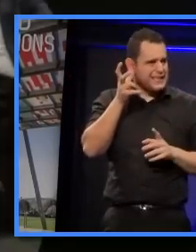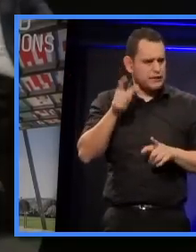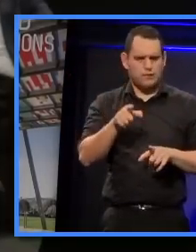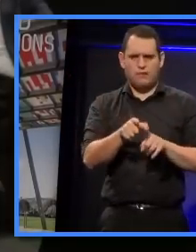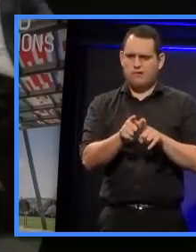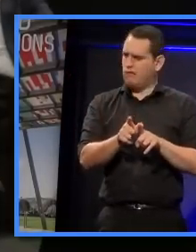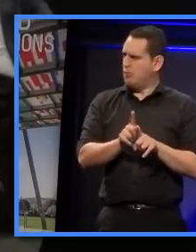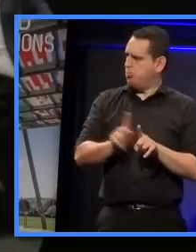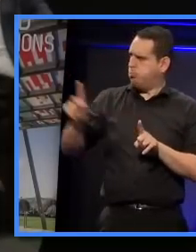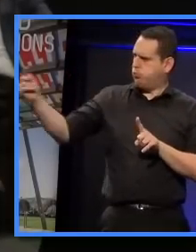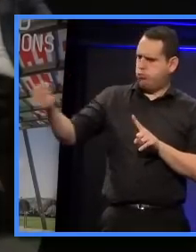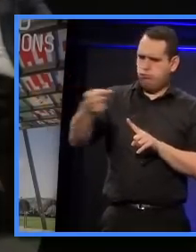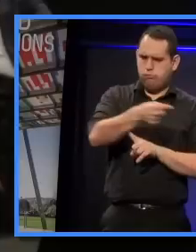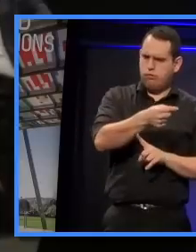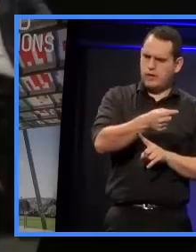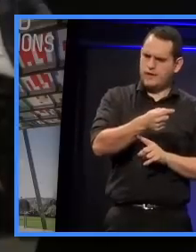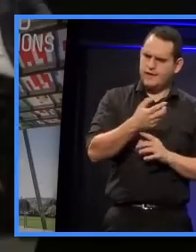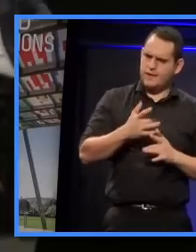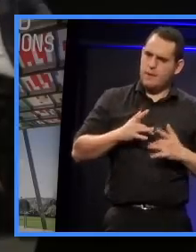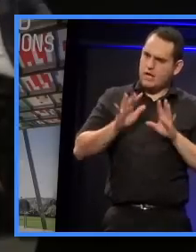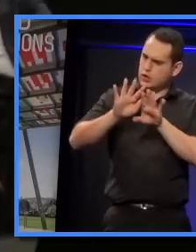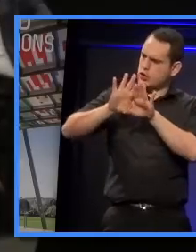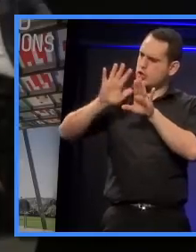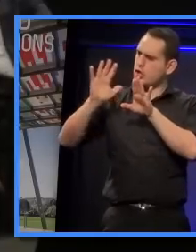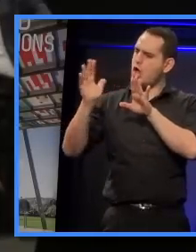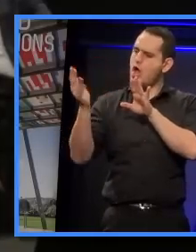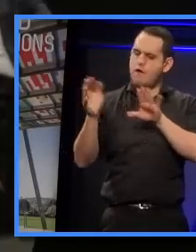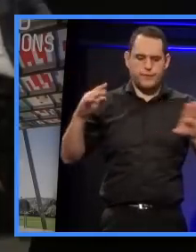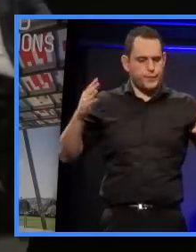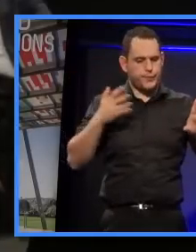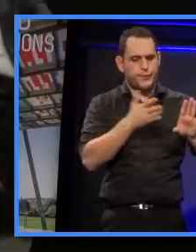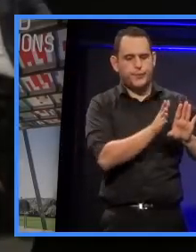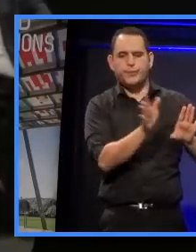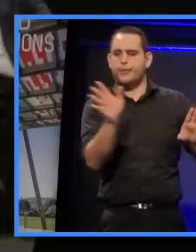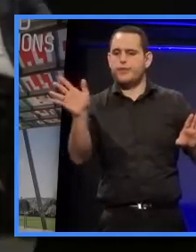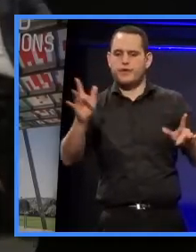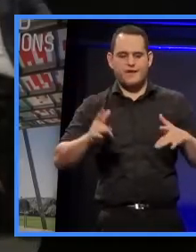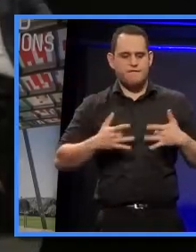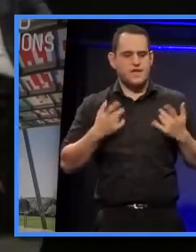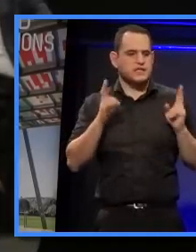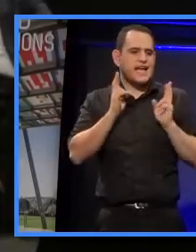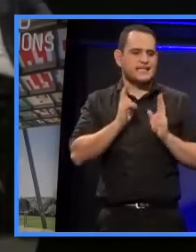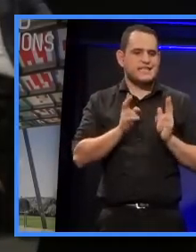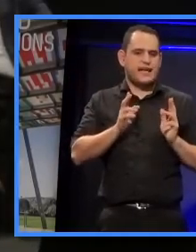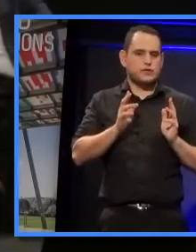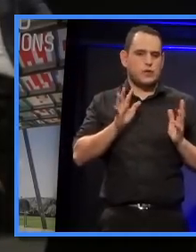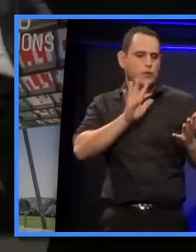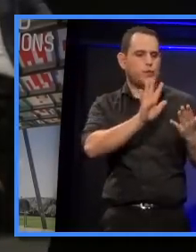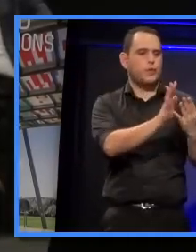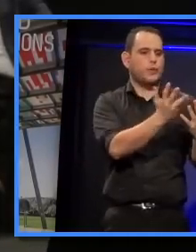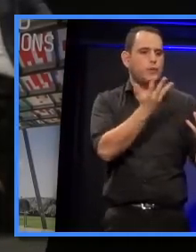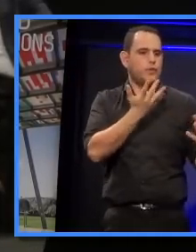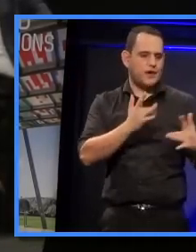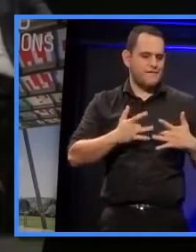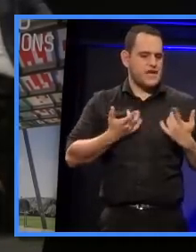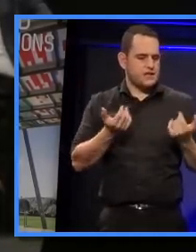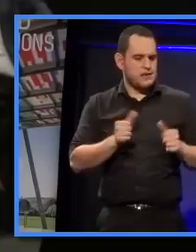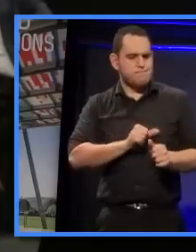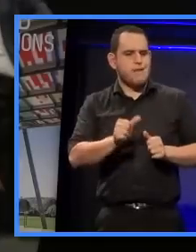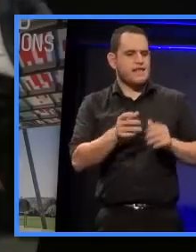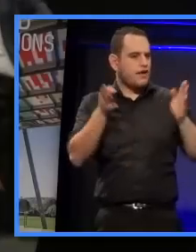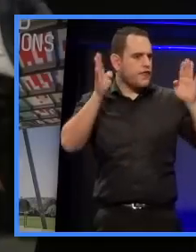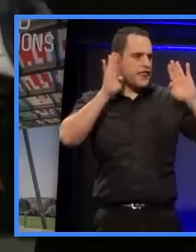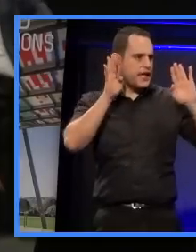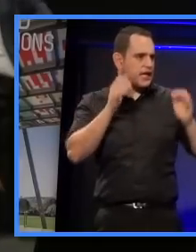playing out there. By curving it, you get a slightly weaker strength reflection that's more natural and more pleasing to the ear. So